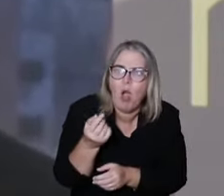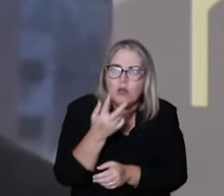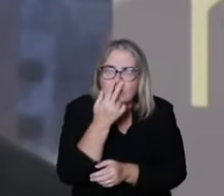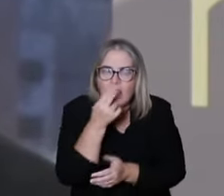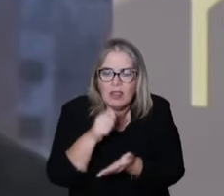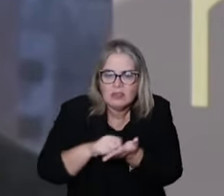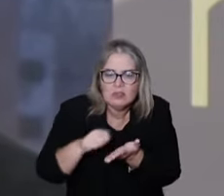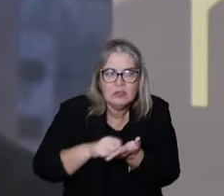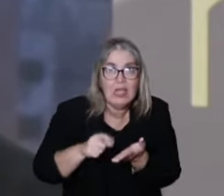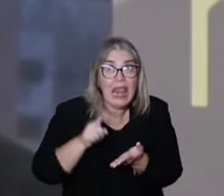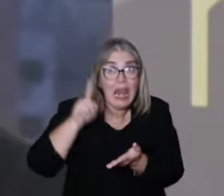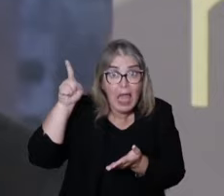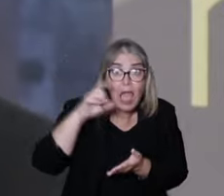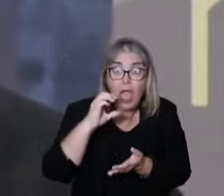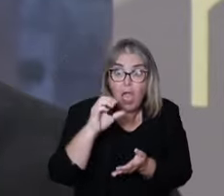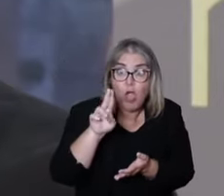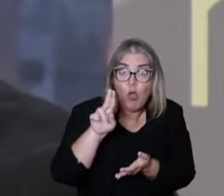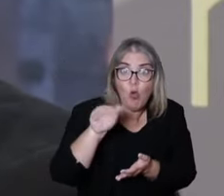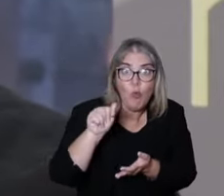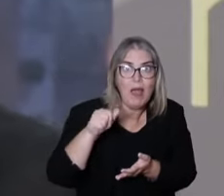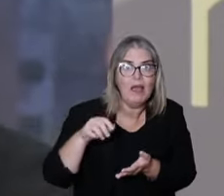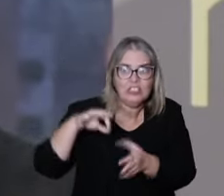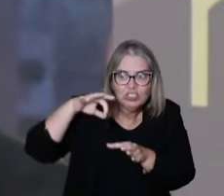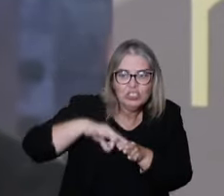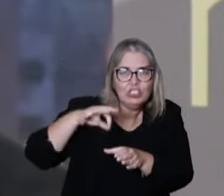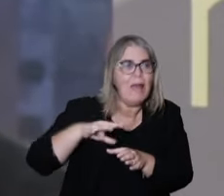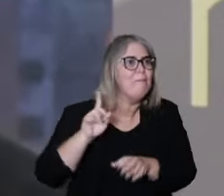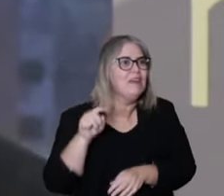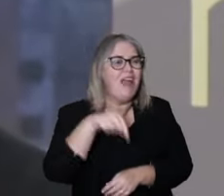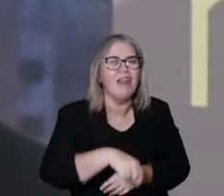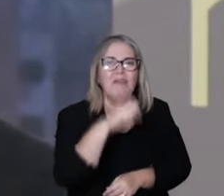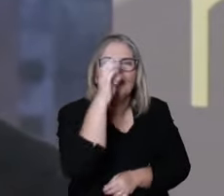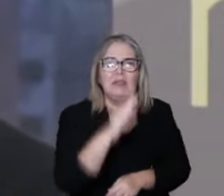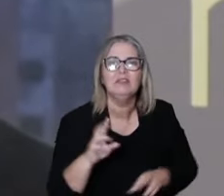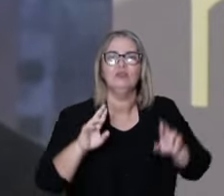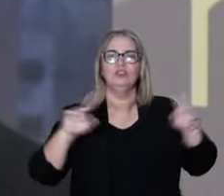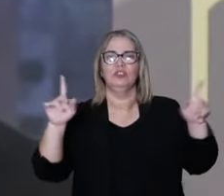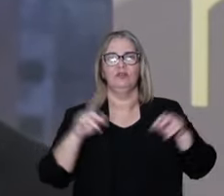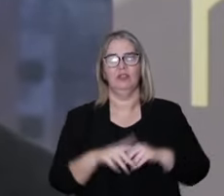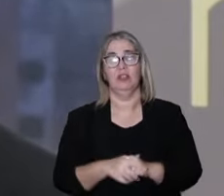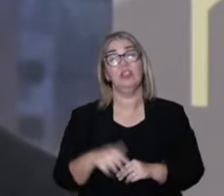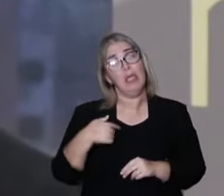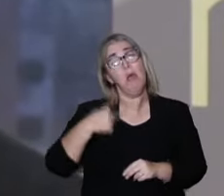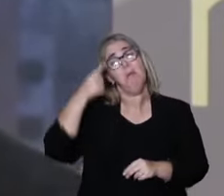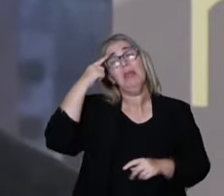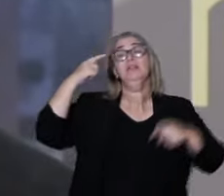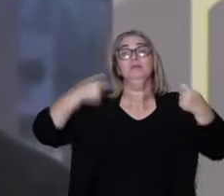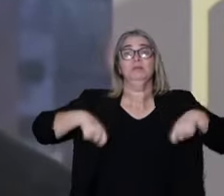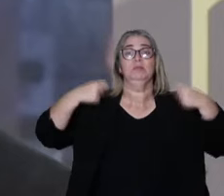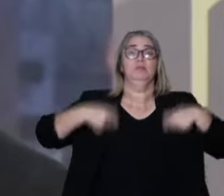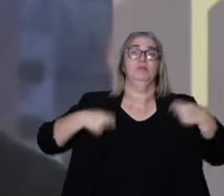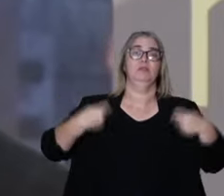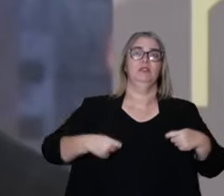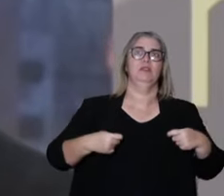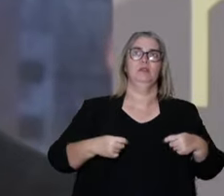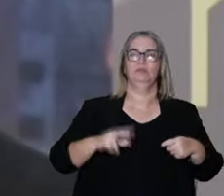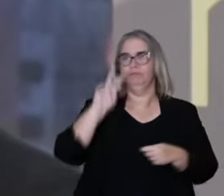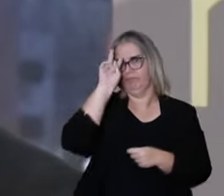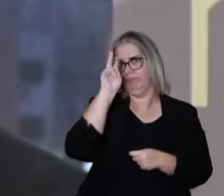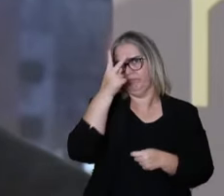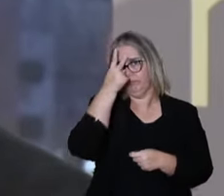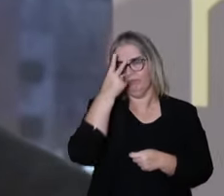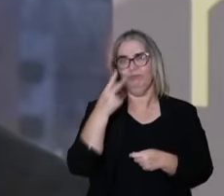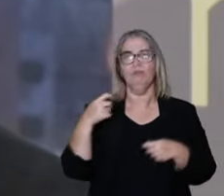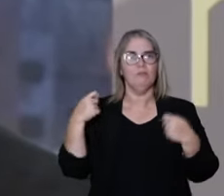When people had more trust, they were able to do what they did in Cuba. So I think that's necessary for any